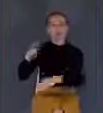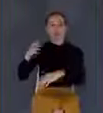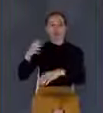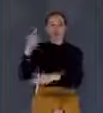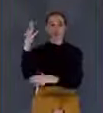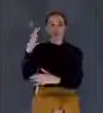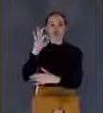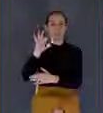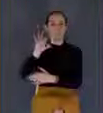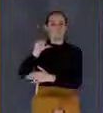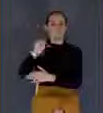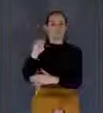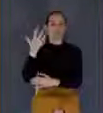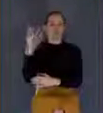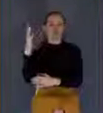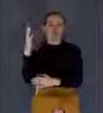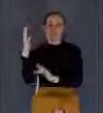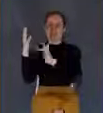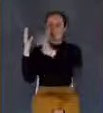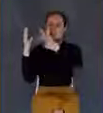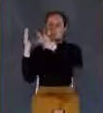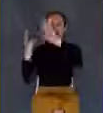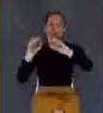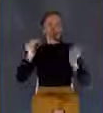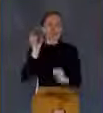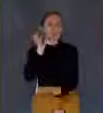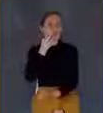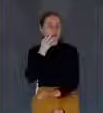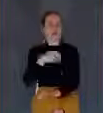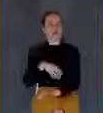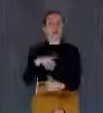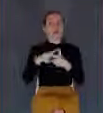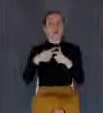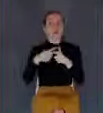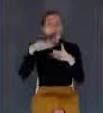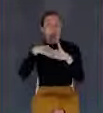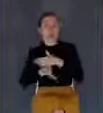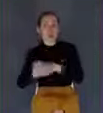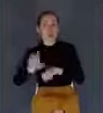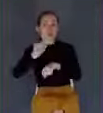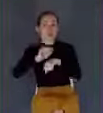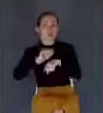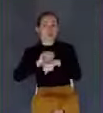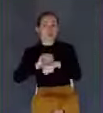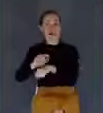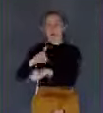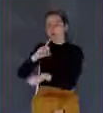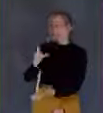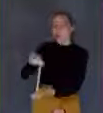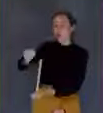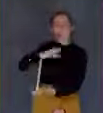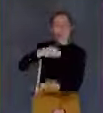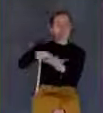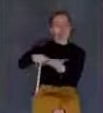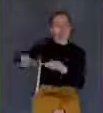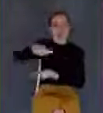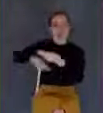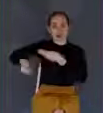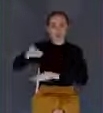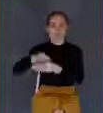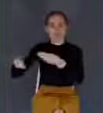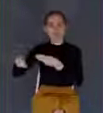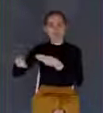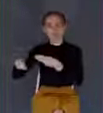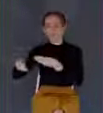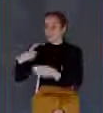He threw out all the money changers and took complete control of the temple. On Tuesday, he came back into the temple and really just